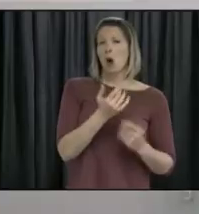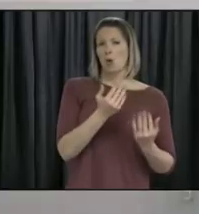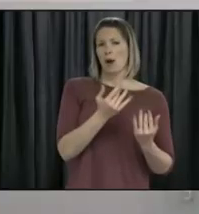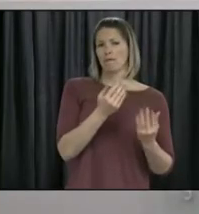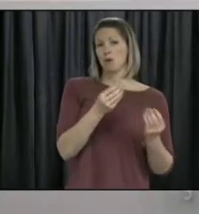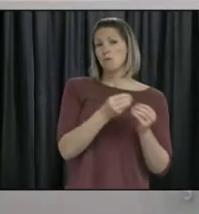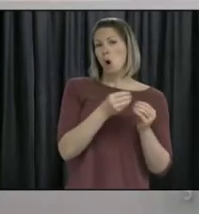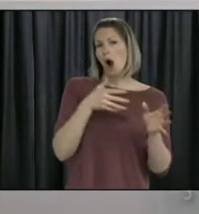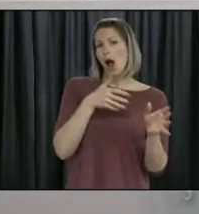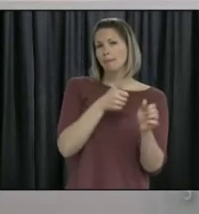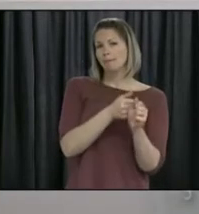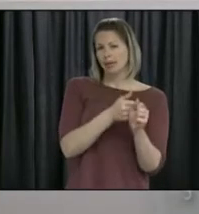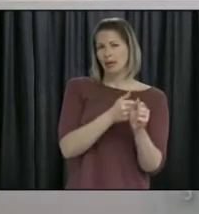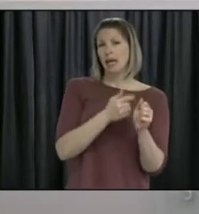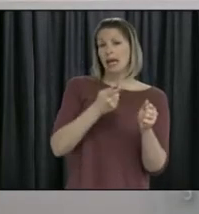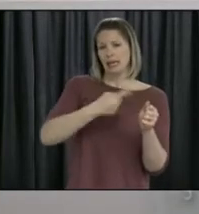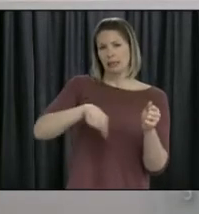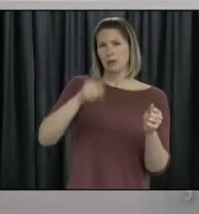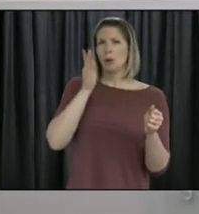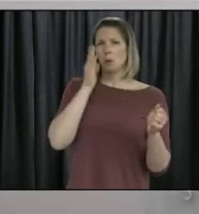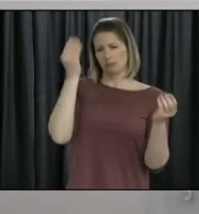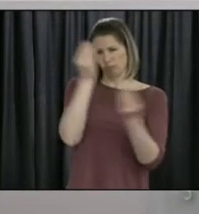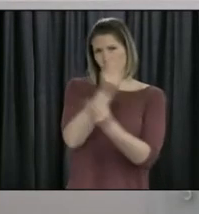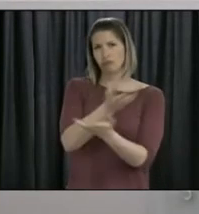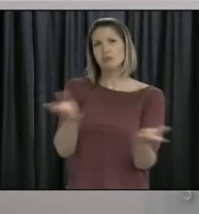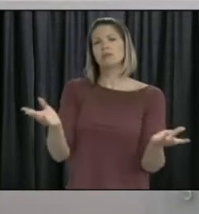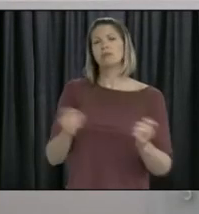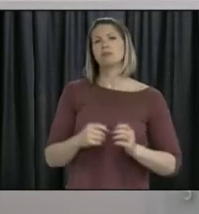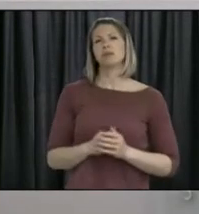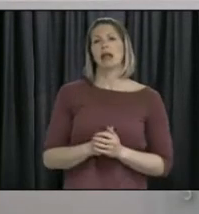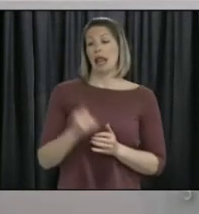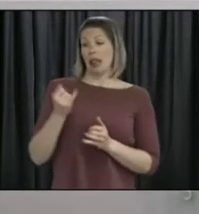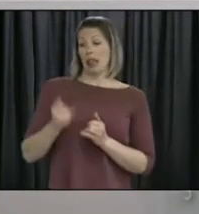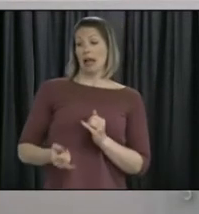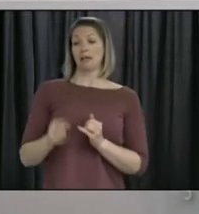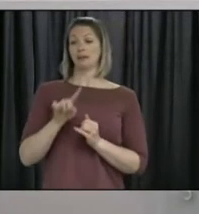Our final question today is from Peter Jackson of The Telegram. Please go ahead.